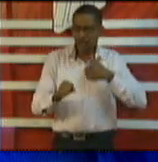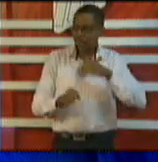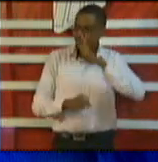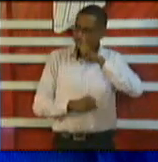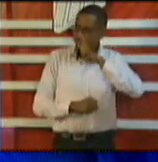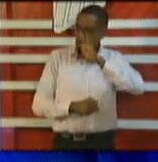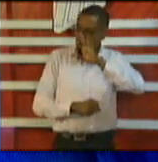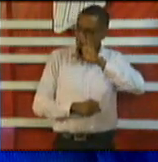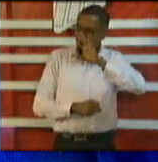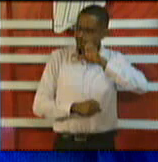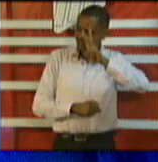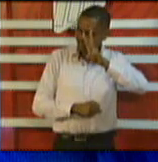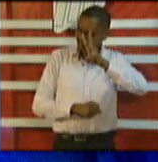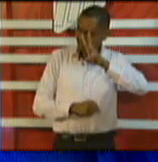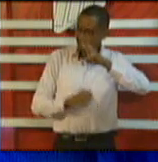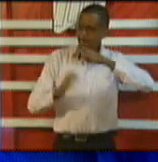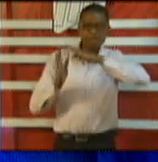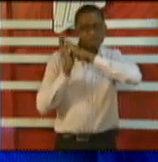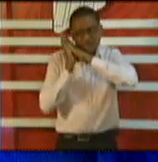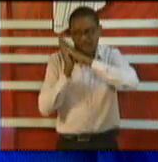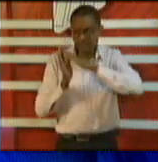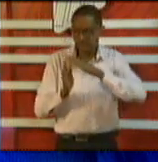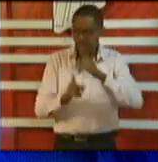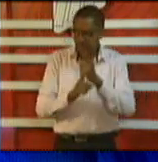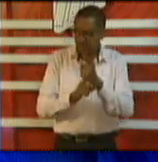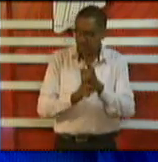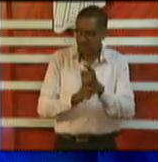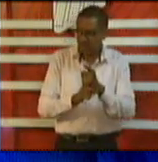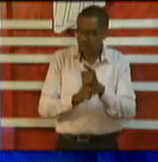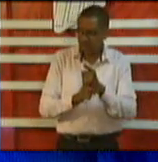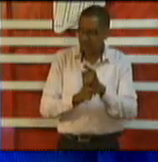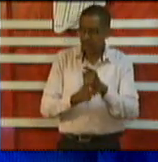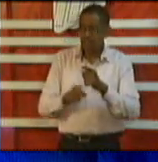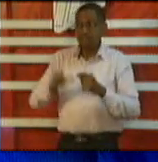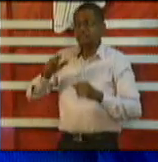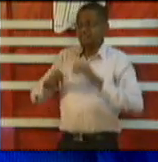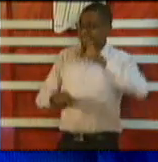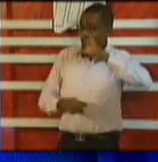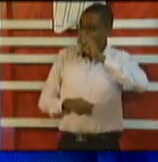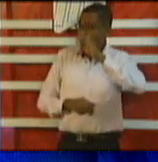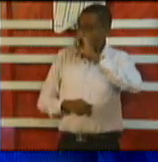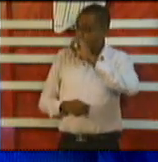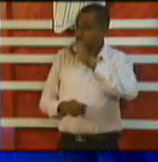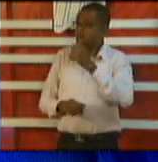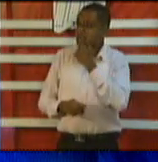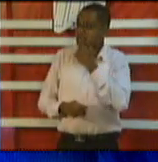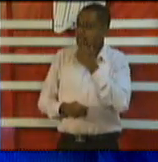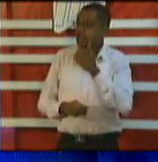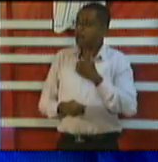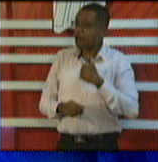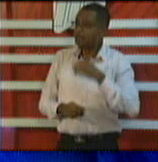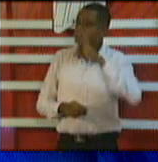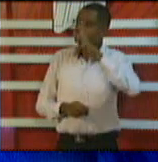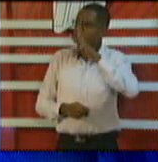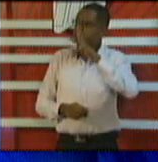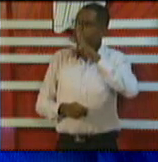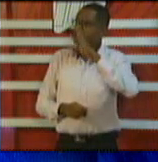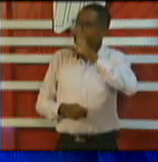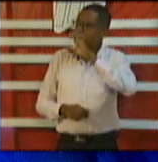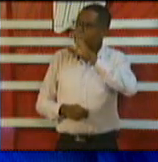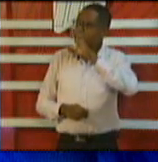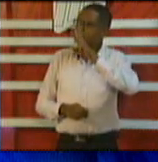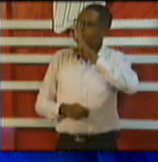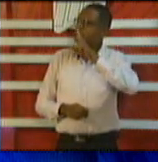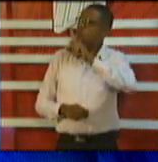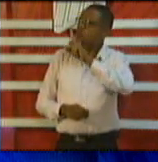which is 304 the CMO said that we now have 661 people in quarantine in Trinidad Bingo can you just